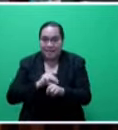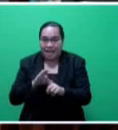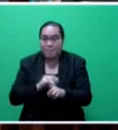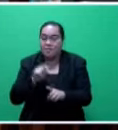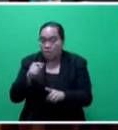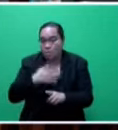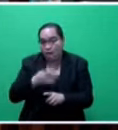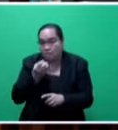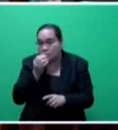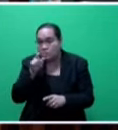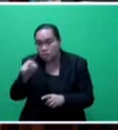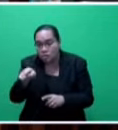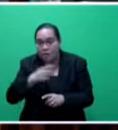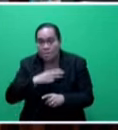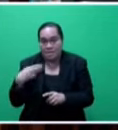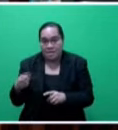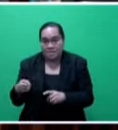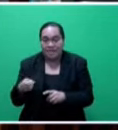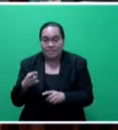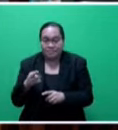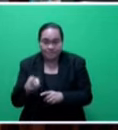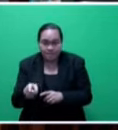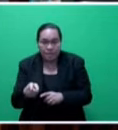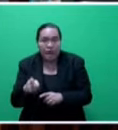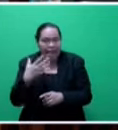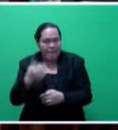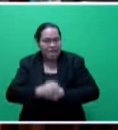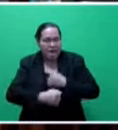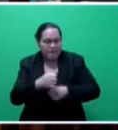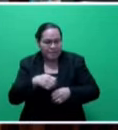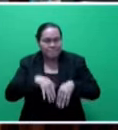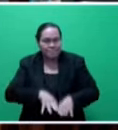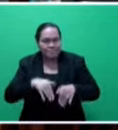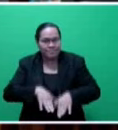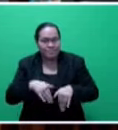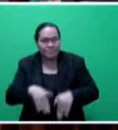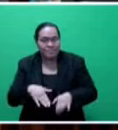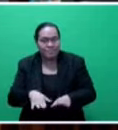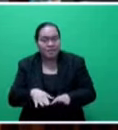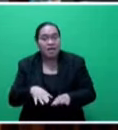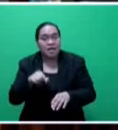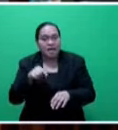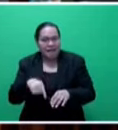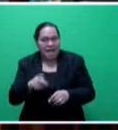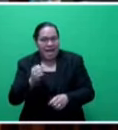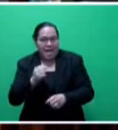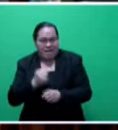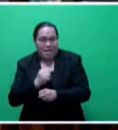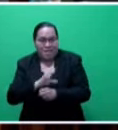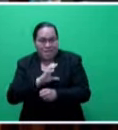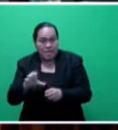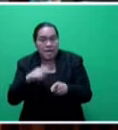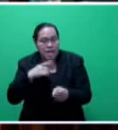to take into account. There's a garment factory company which has reduced both the hours of